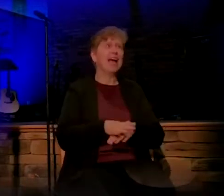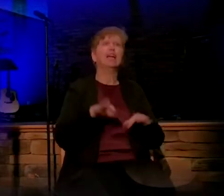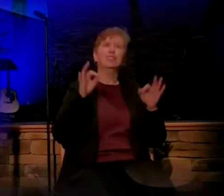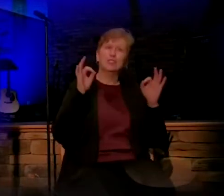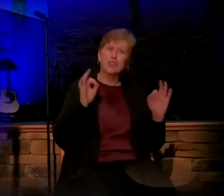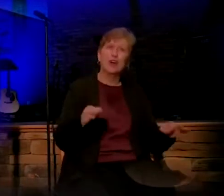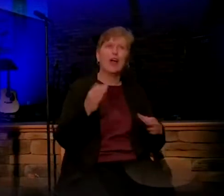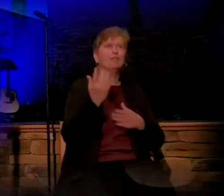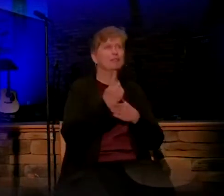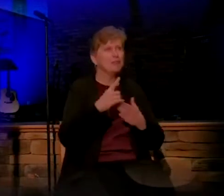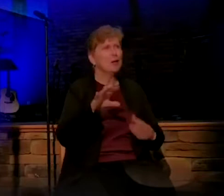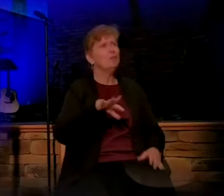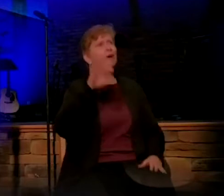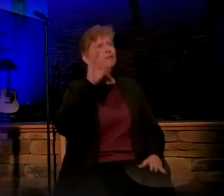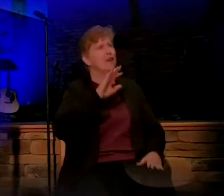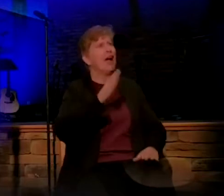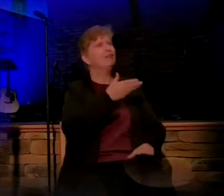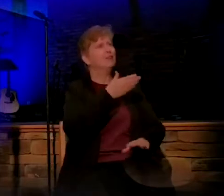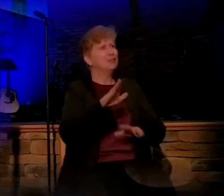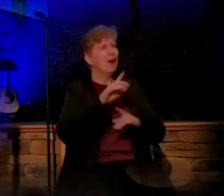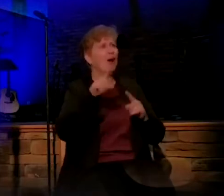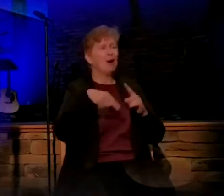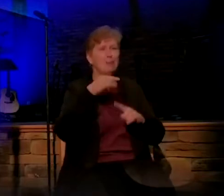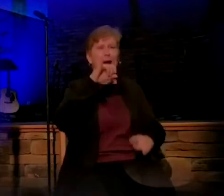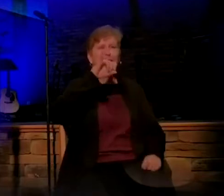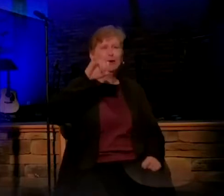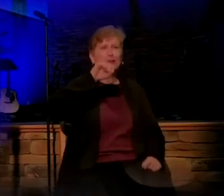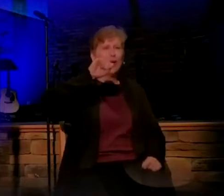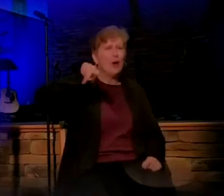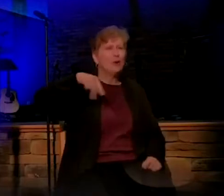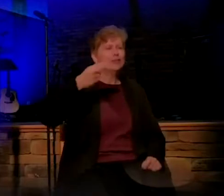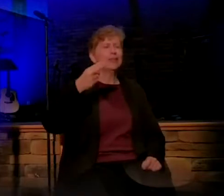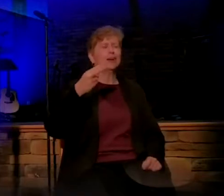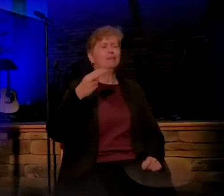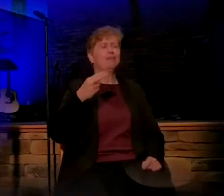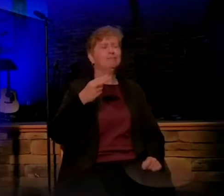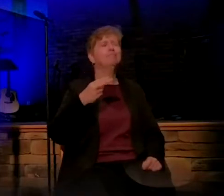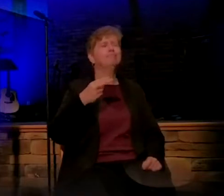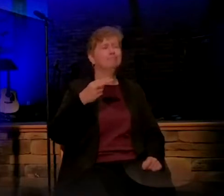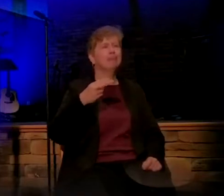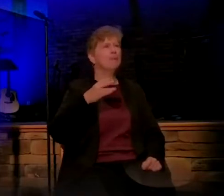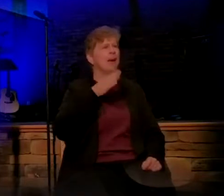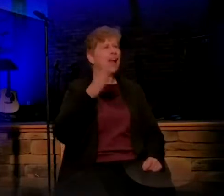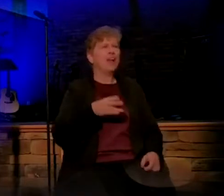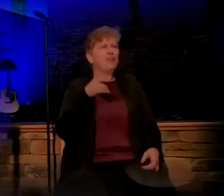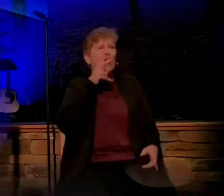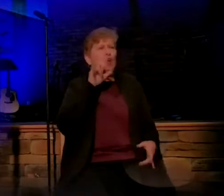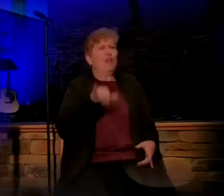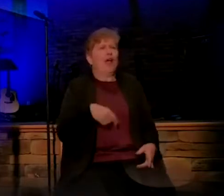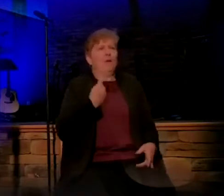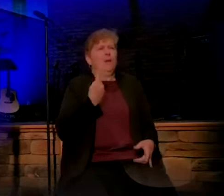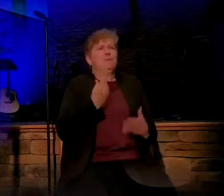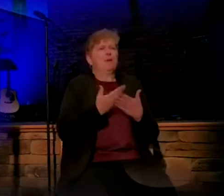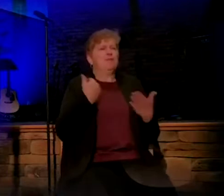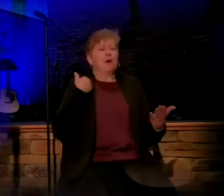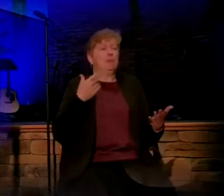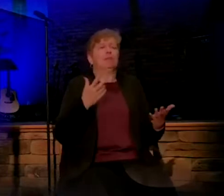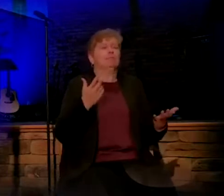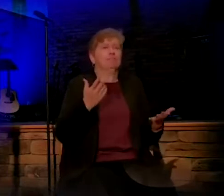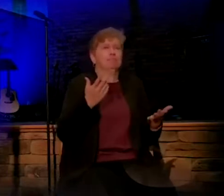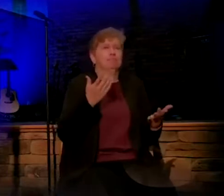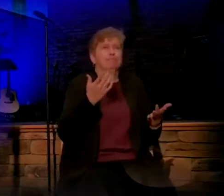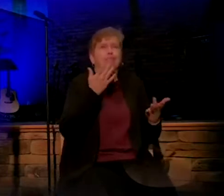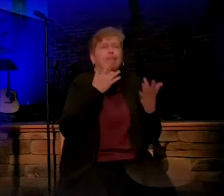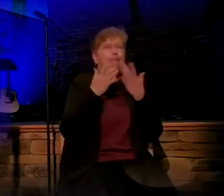song about Joseph and emailed it to me, but I've never heard it before. There just aren't any songs. In fact,